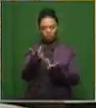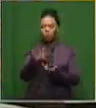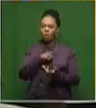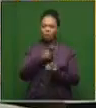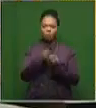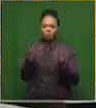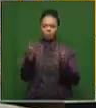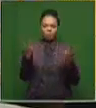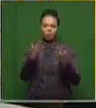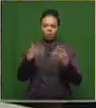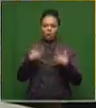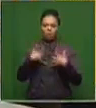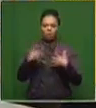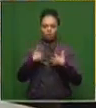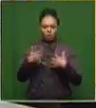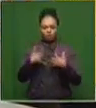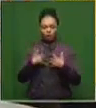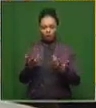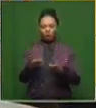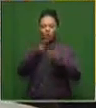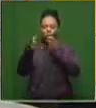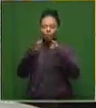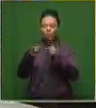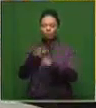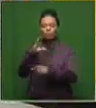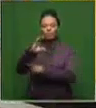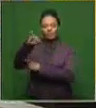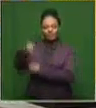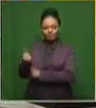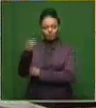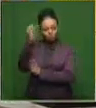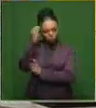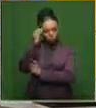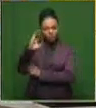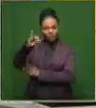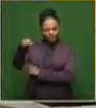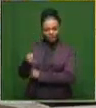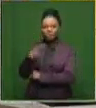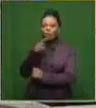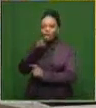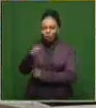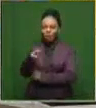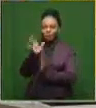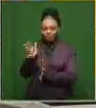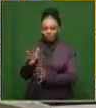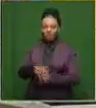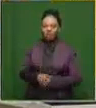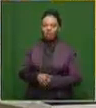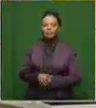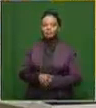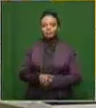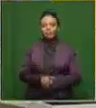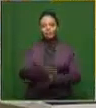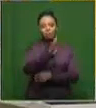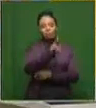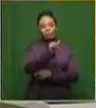when we talk about comments that are coming from the Chief Justice as well, we all know about this. It was widely publicized. And this is the one coming in from Brahm Morrow